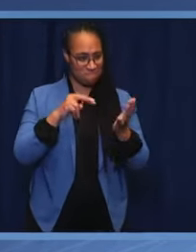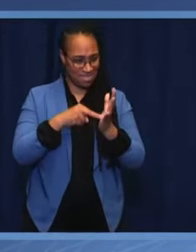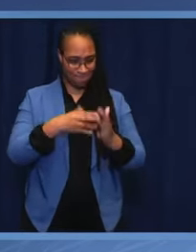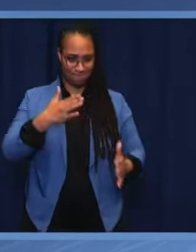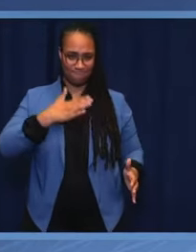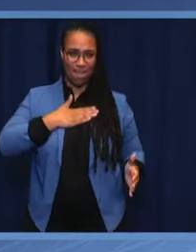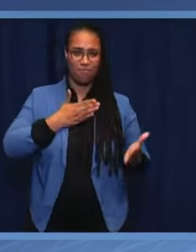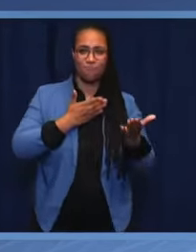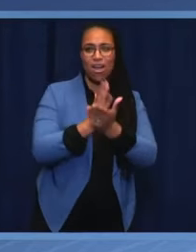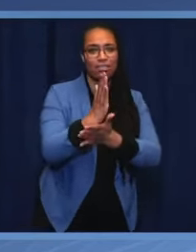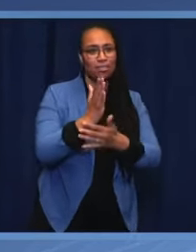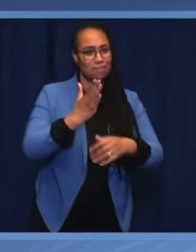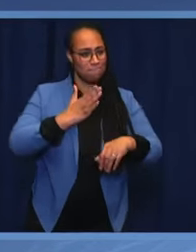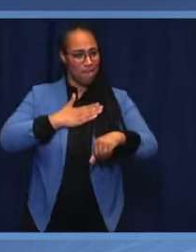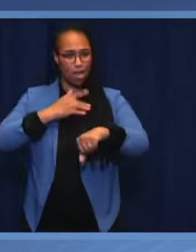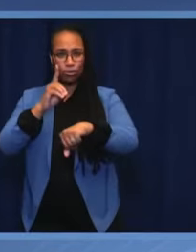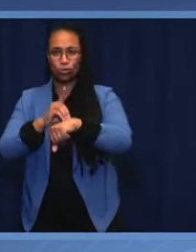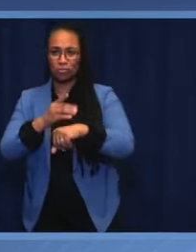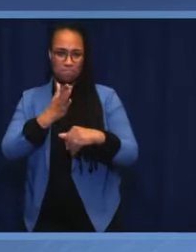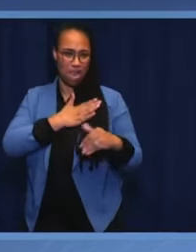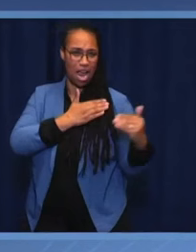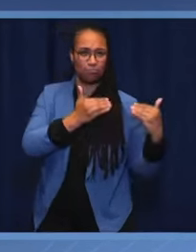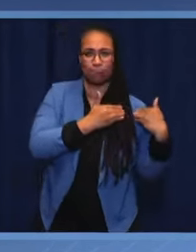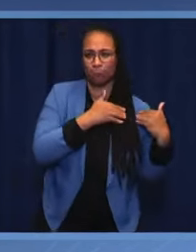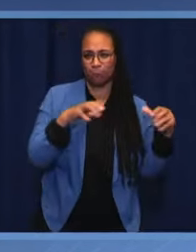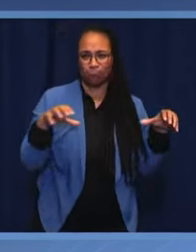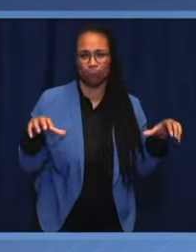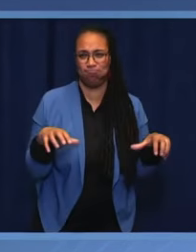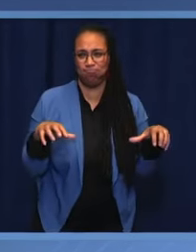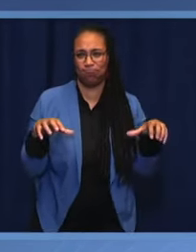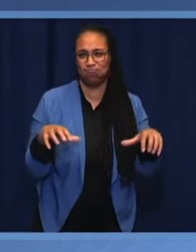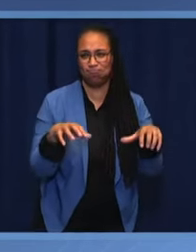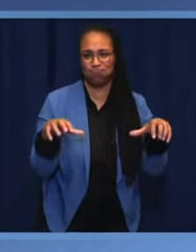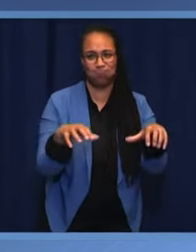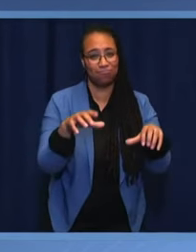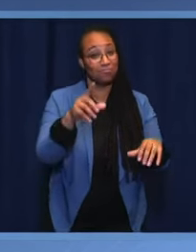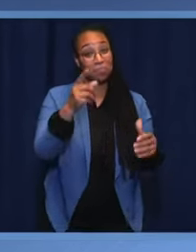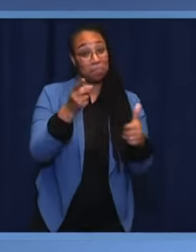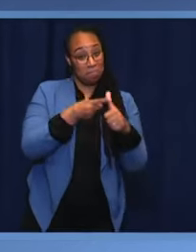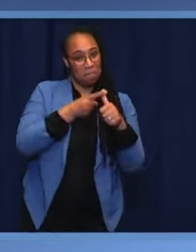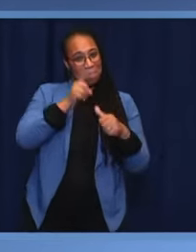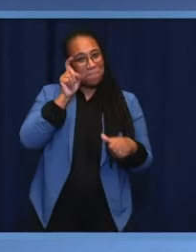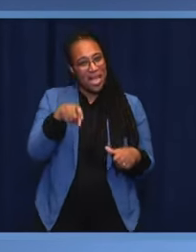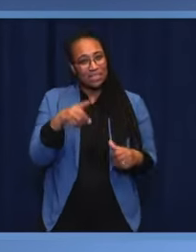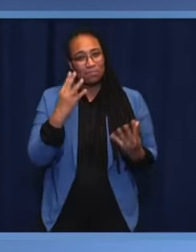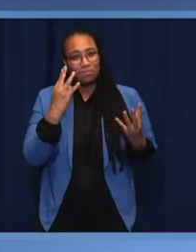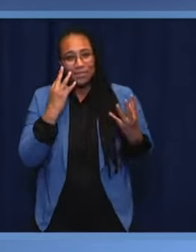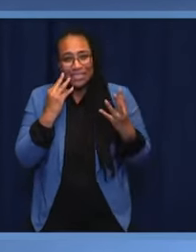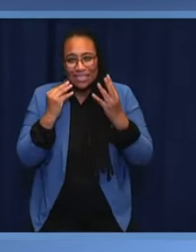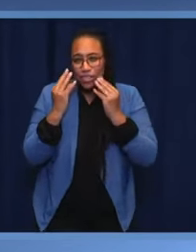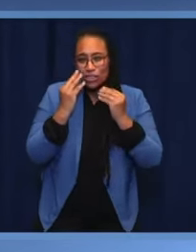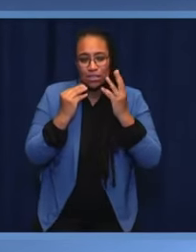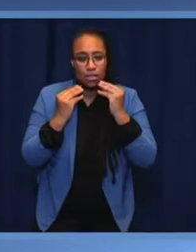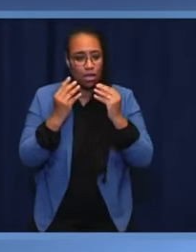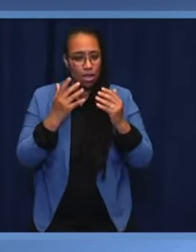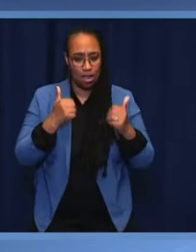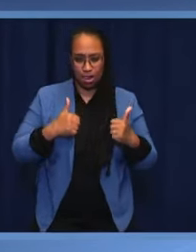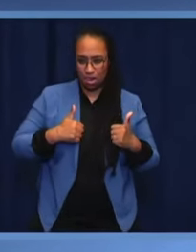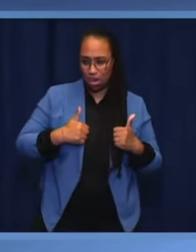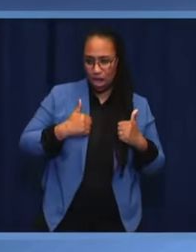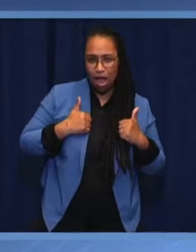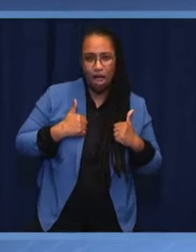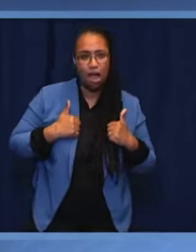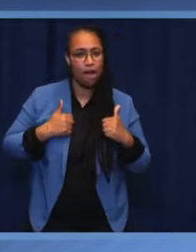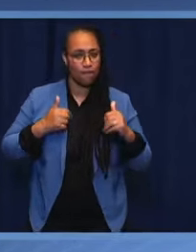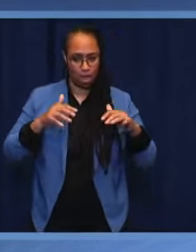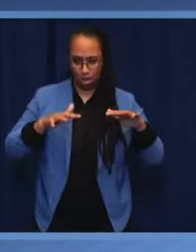is an ideal that must be experienced and practiced. It cannot be imposed and endured. It must be earned. It is fragile.